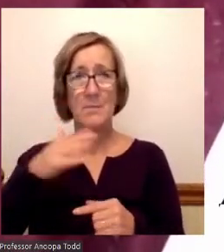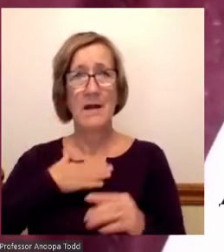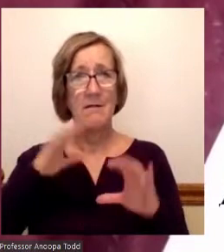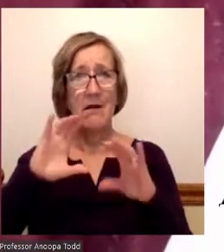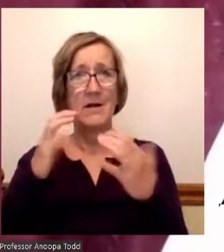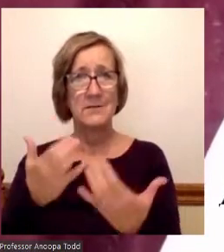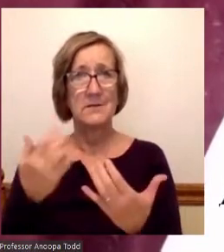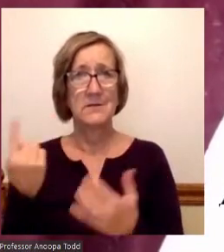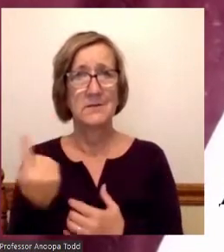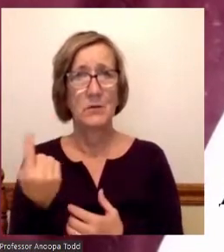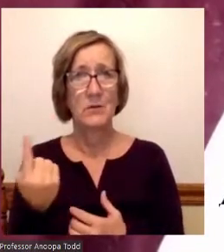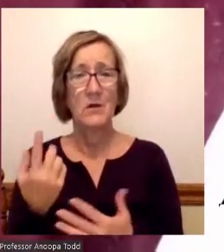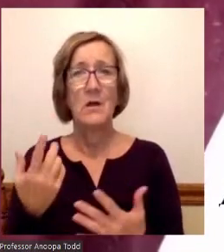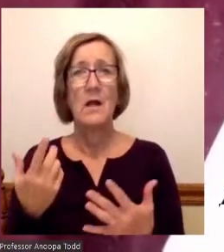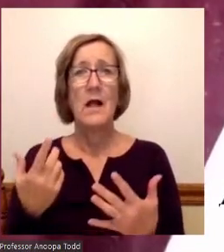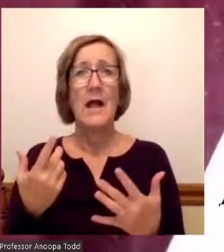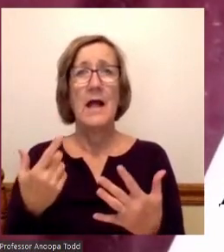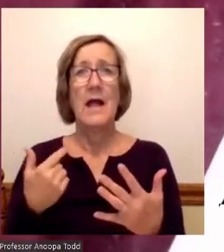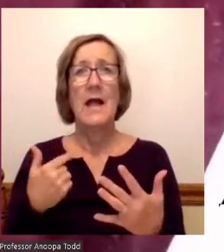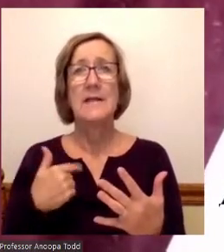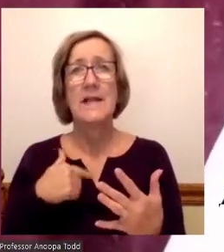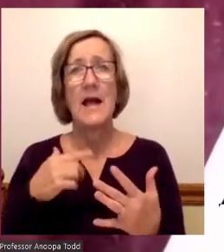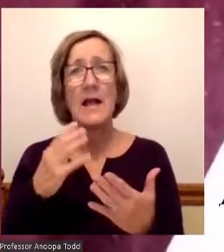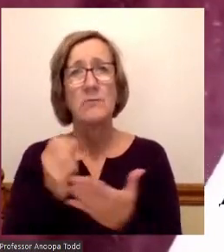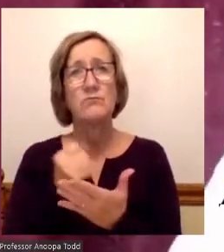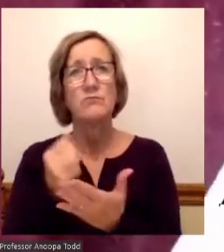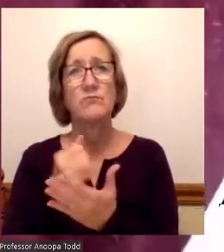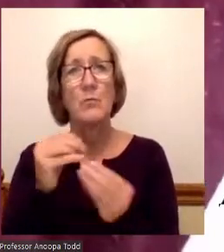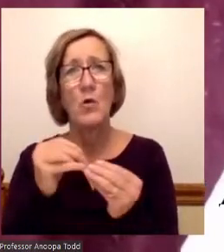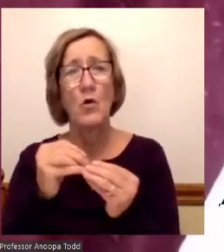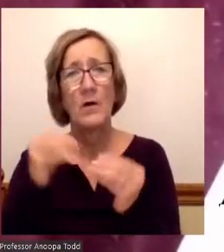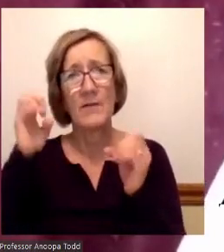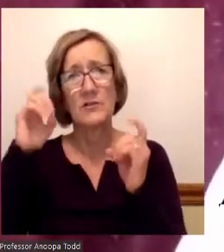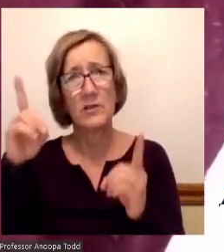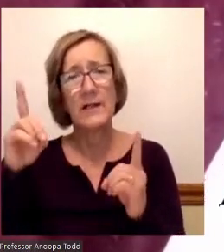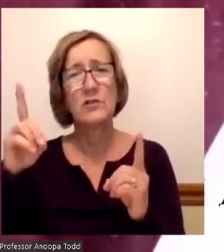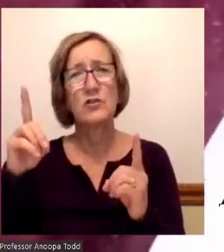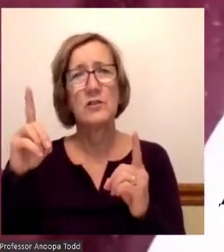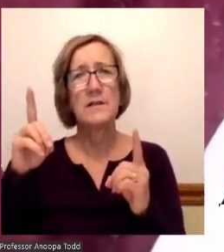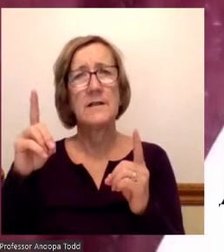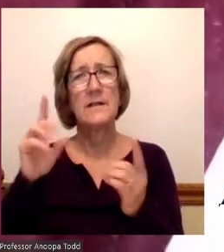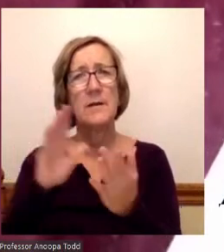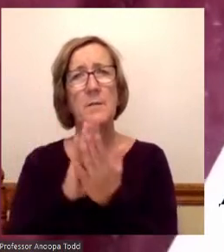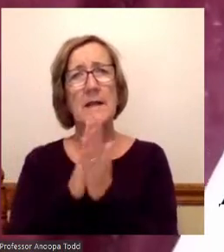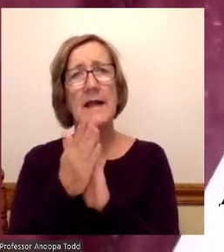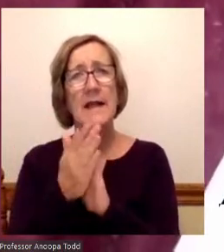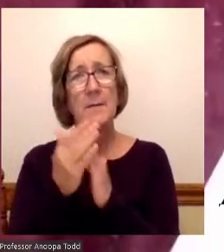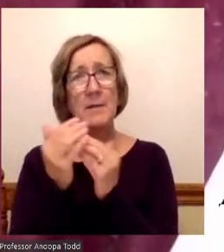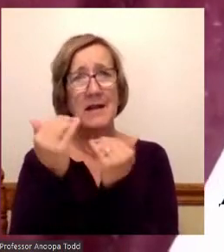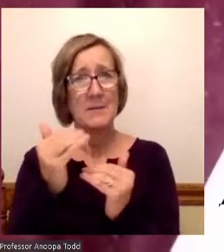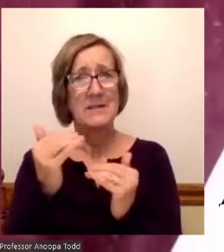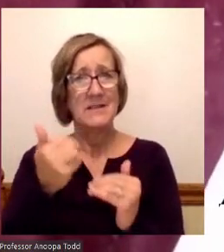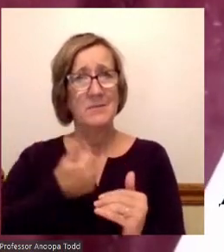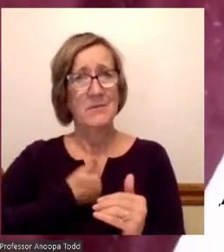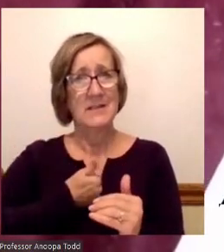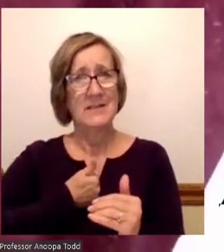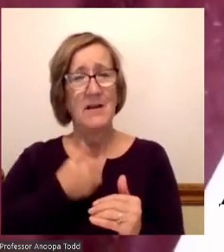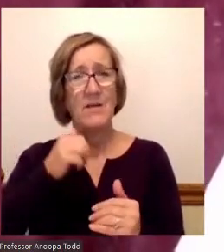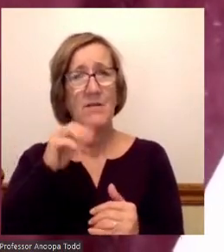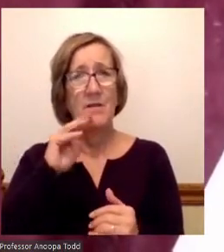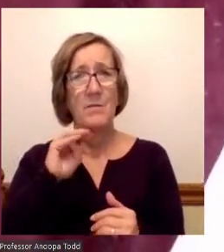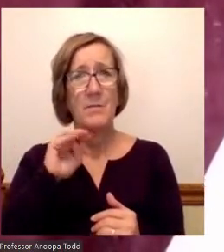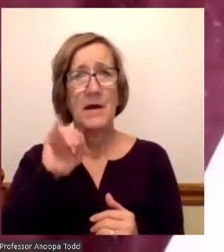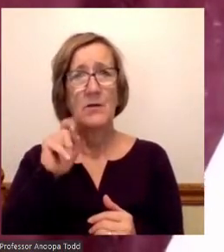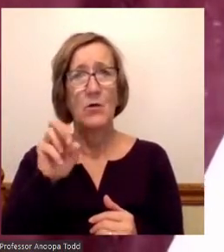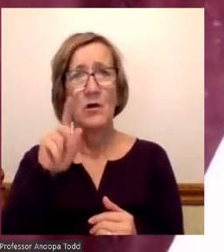I had attained more of an education that became limited and it was just me, sometimes the places that I'm